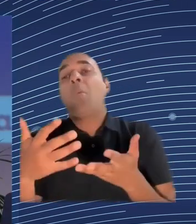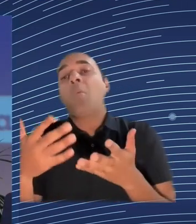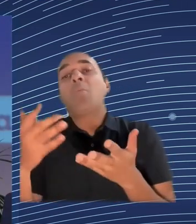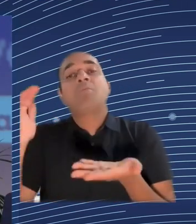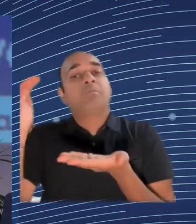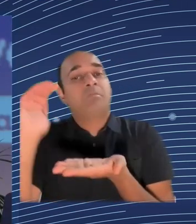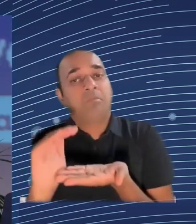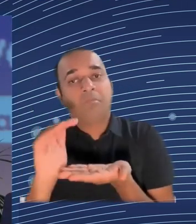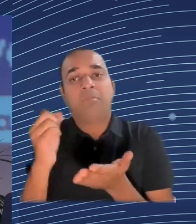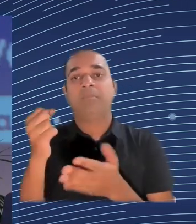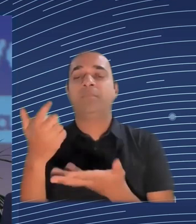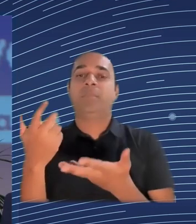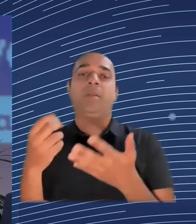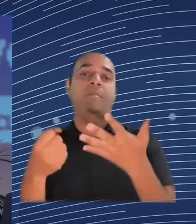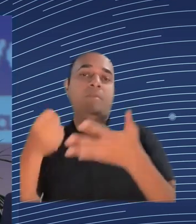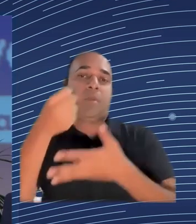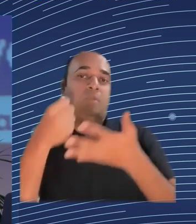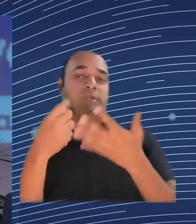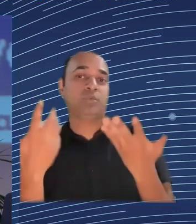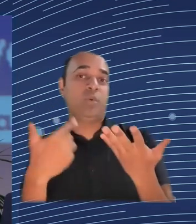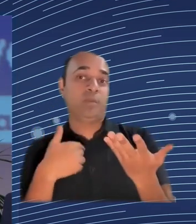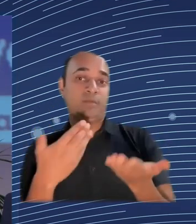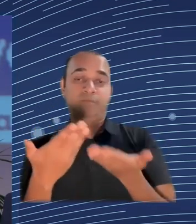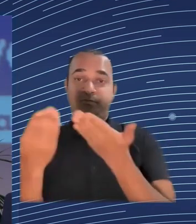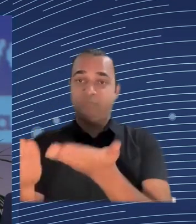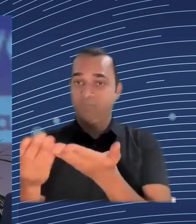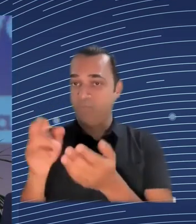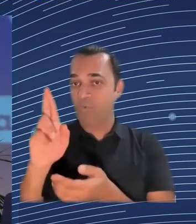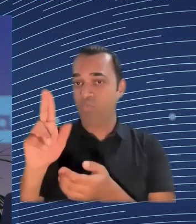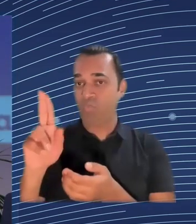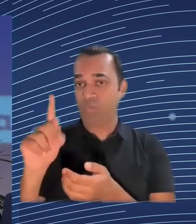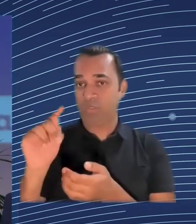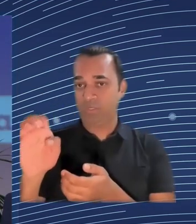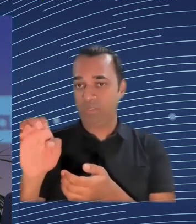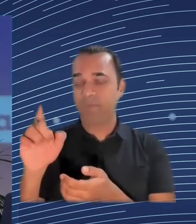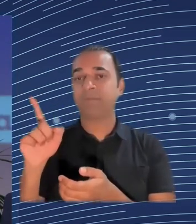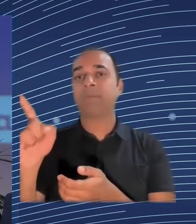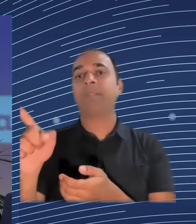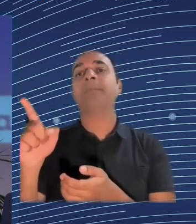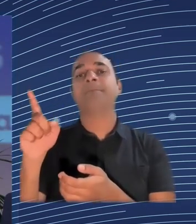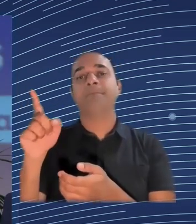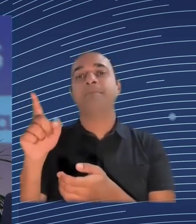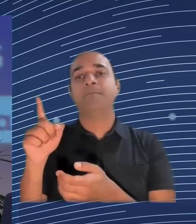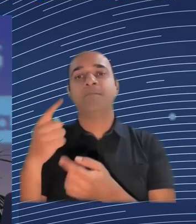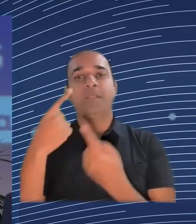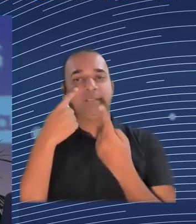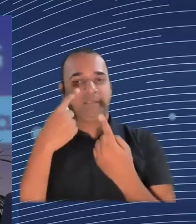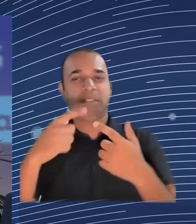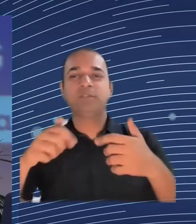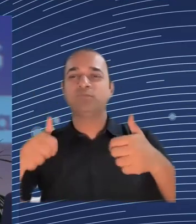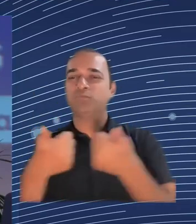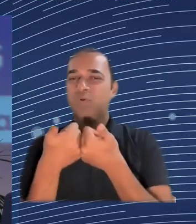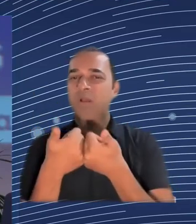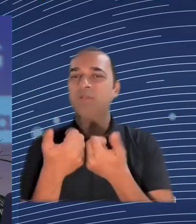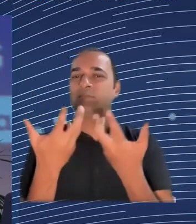as acupuncture where you put the needle to the right spot and a miracle happens. So,